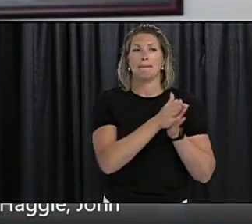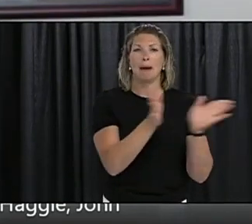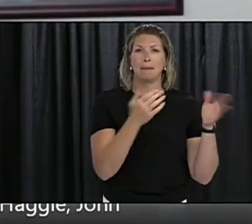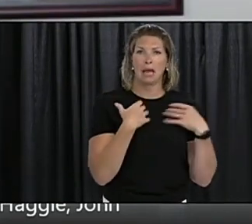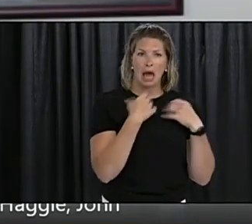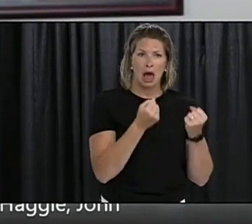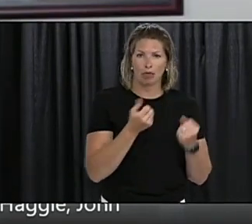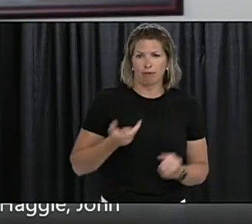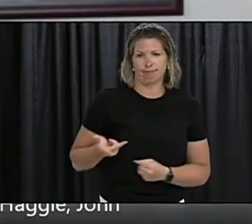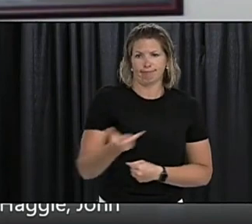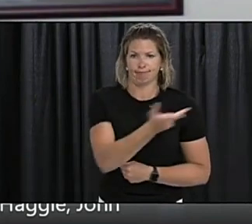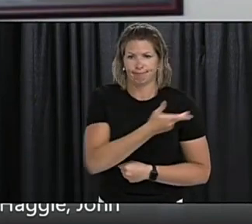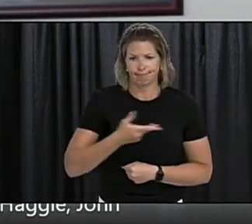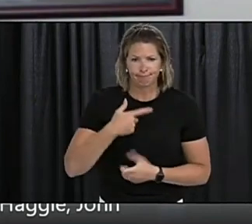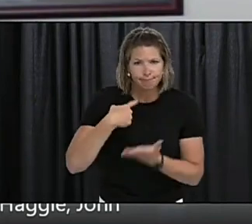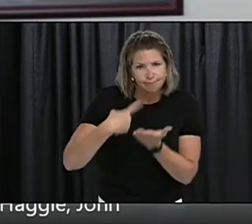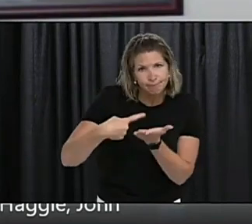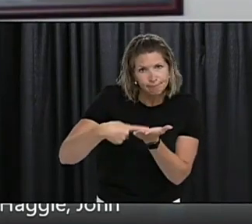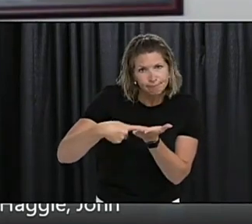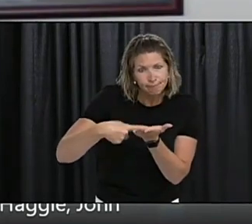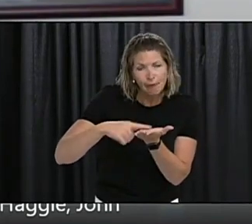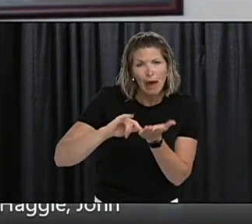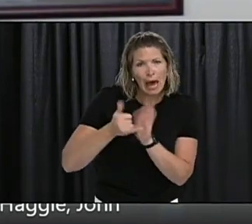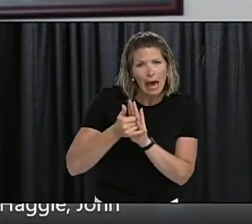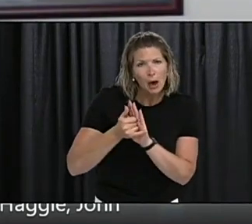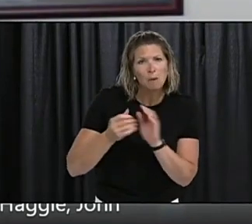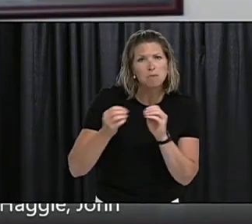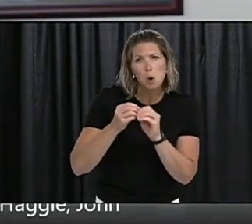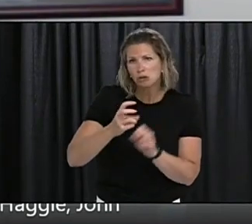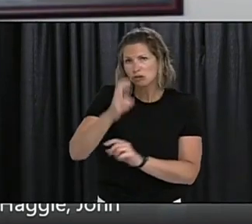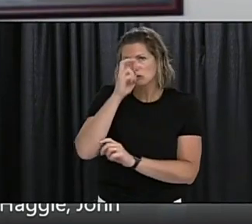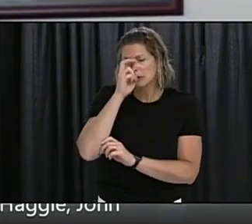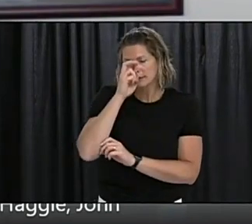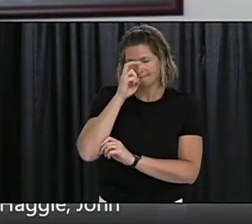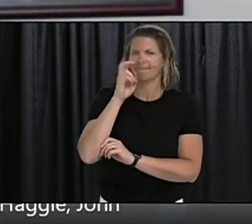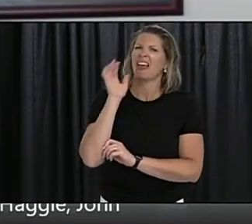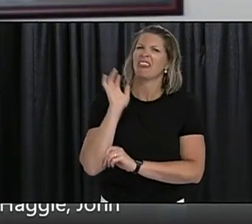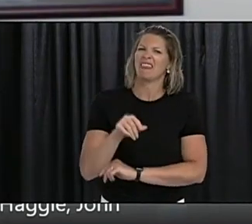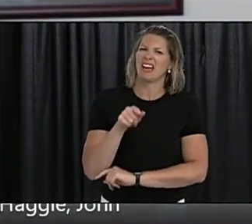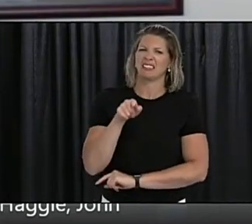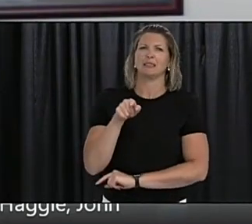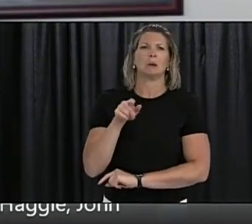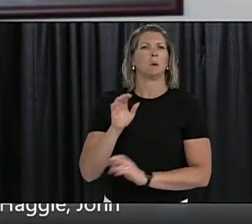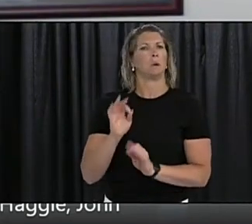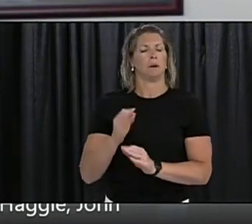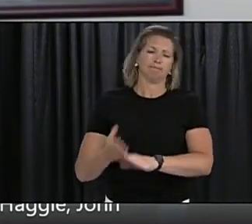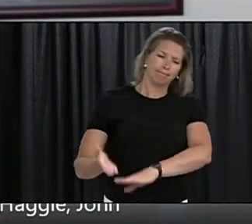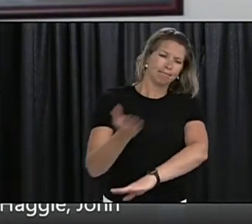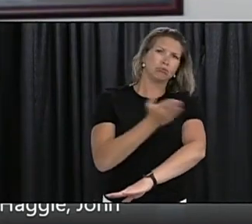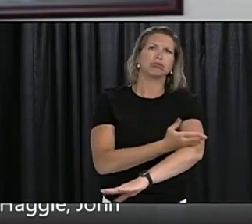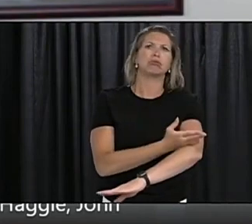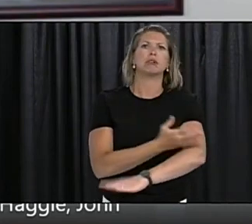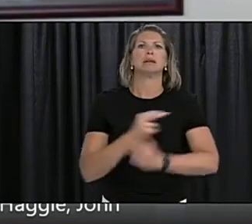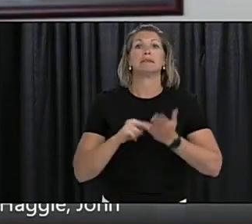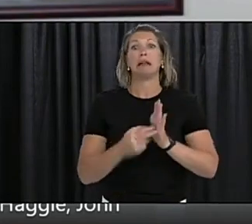with the thought that went into it and the effort that went into that, we should be on the backside, as it were, of that slope.